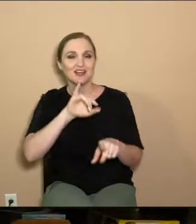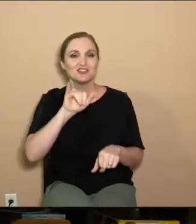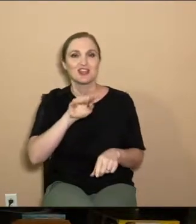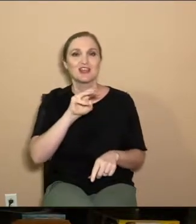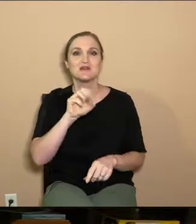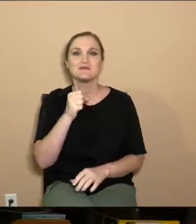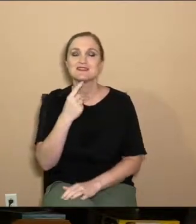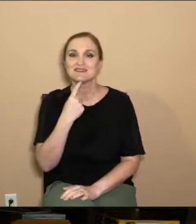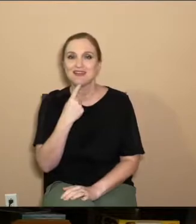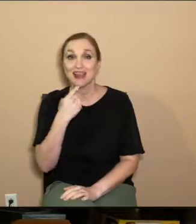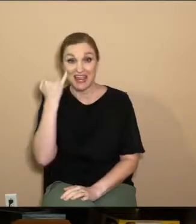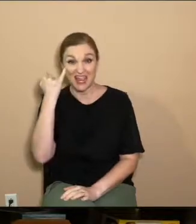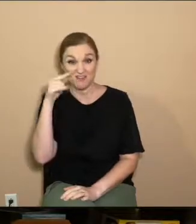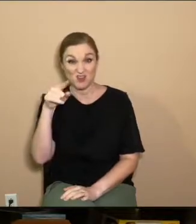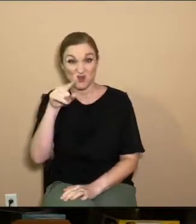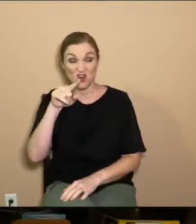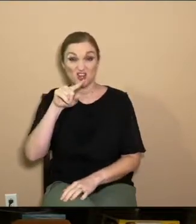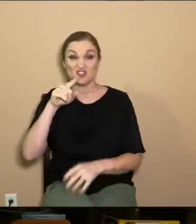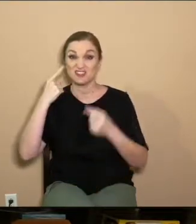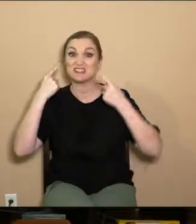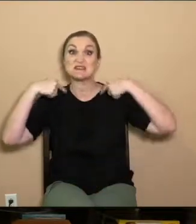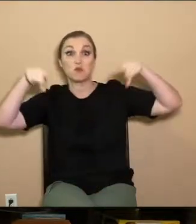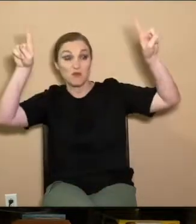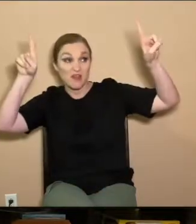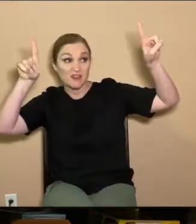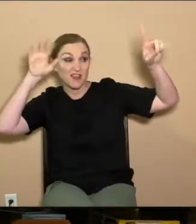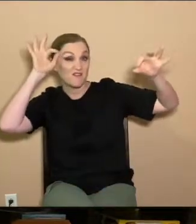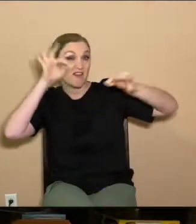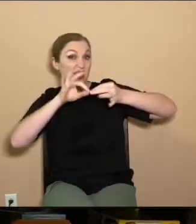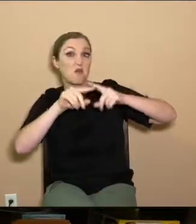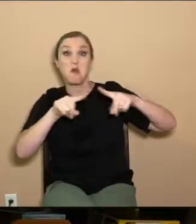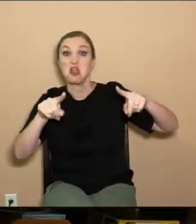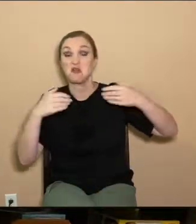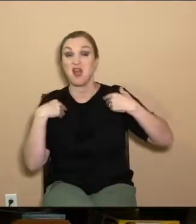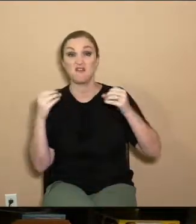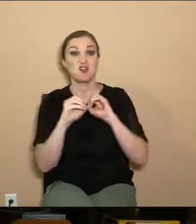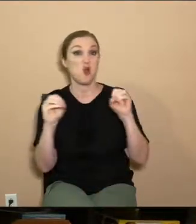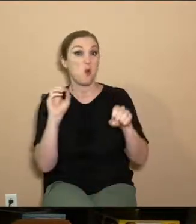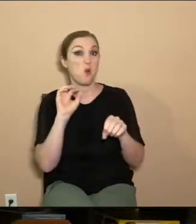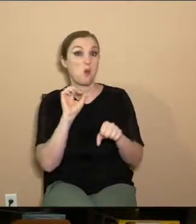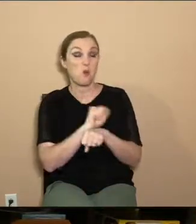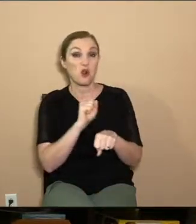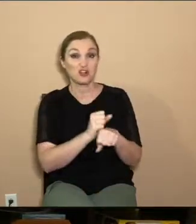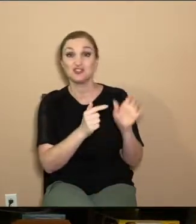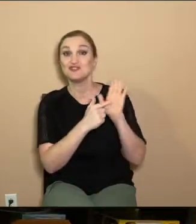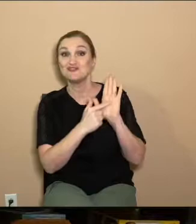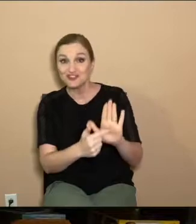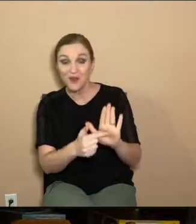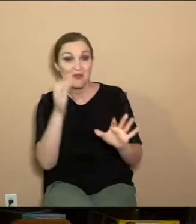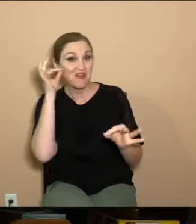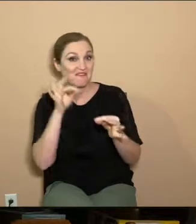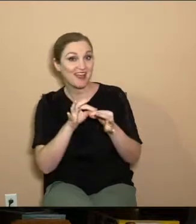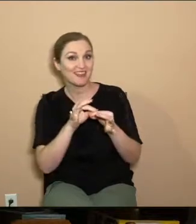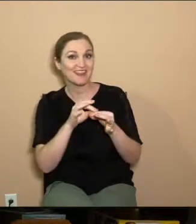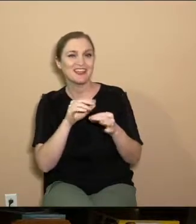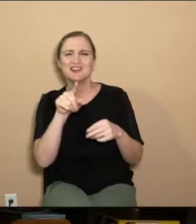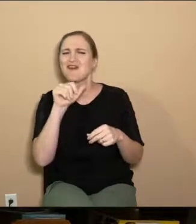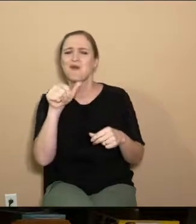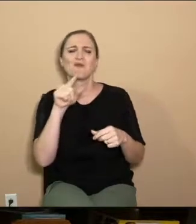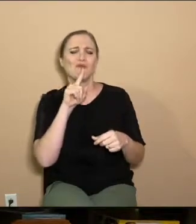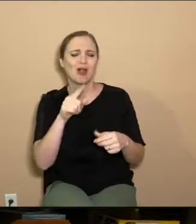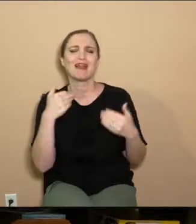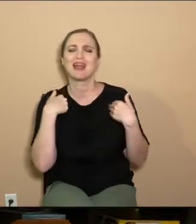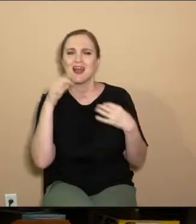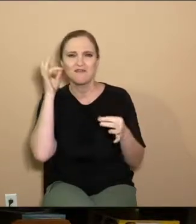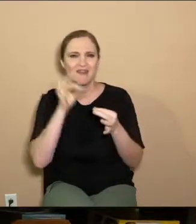saying, if you're just professing that you have faith, but you have no works that show that you have faith in God, then you don't really have